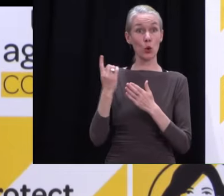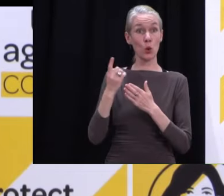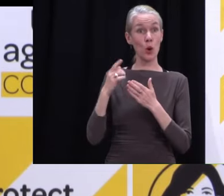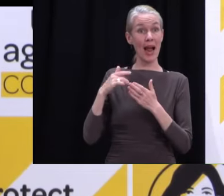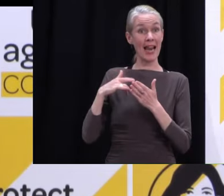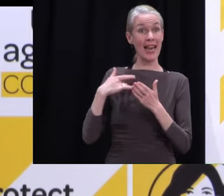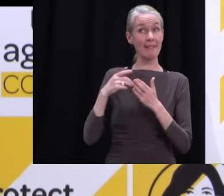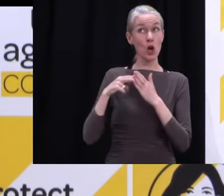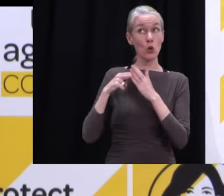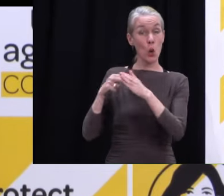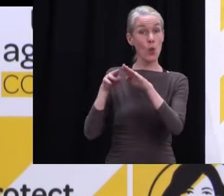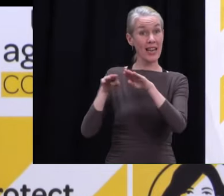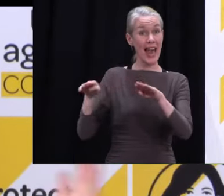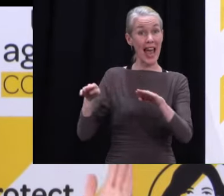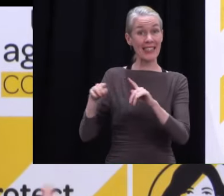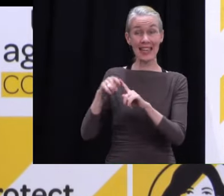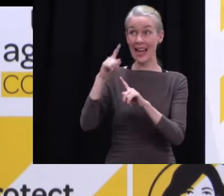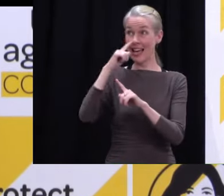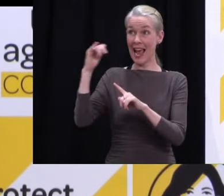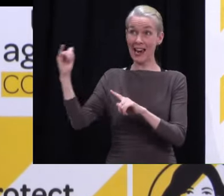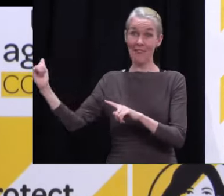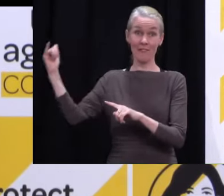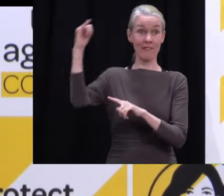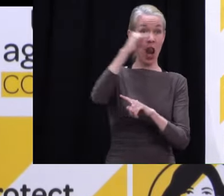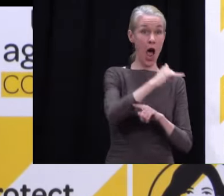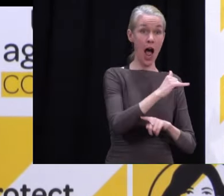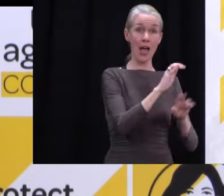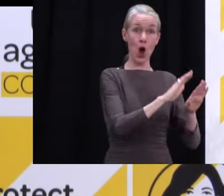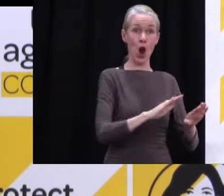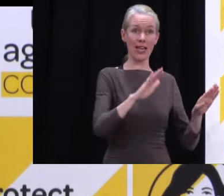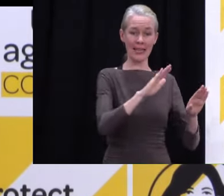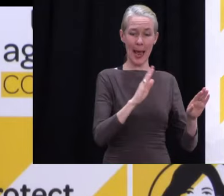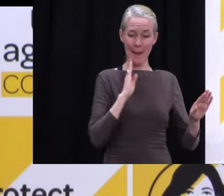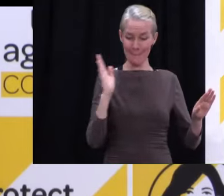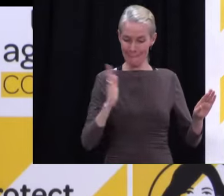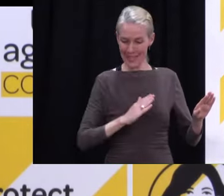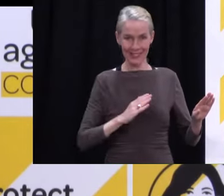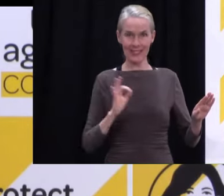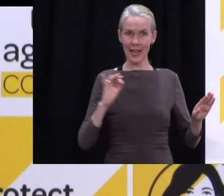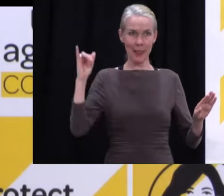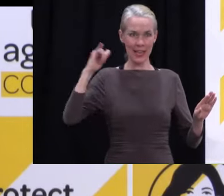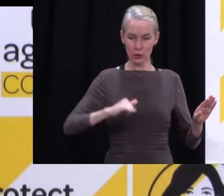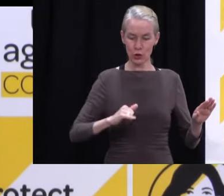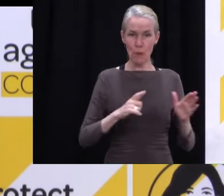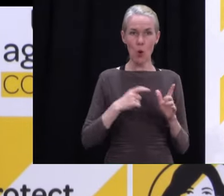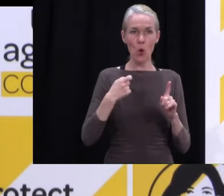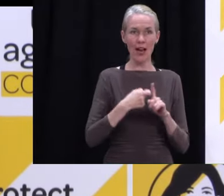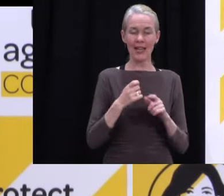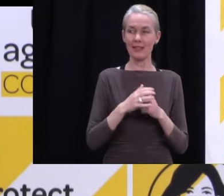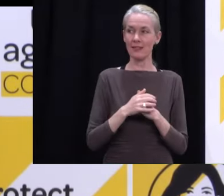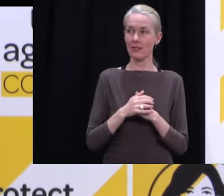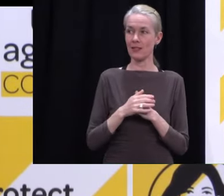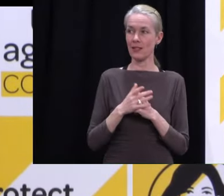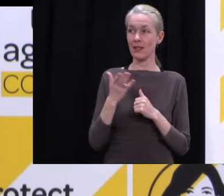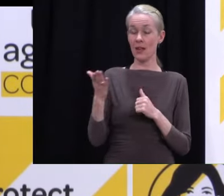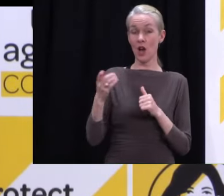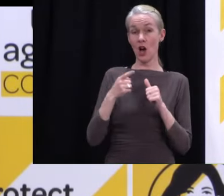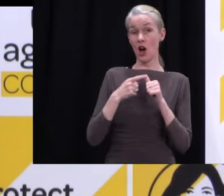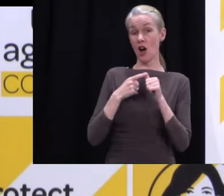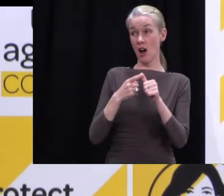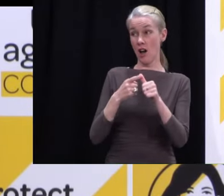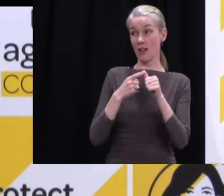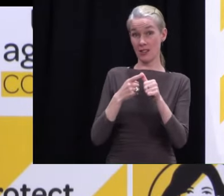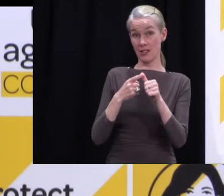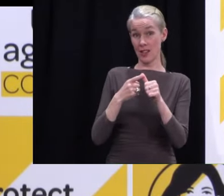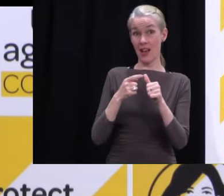course, in Auckland, you know, once you're transiting in, I think the checks are actually as you come into the airport. So I imagine if you're doing all those checks at Northland